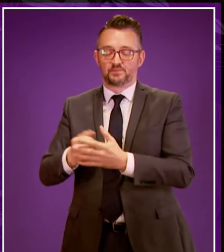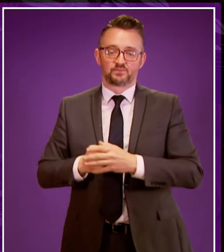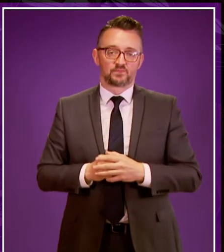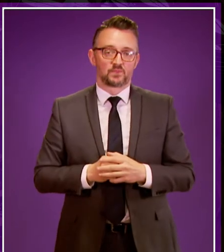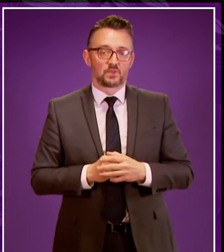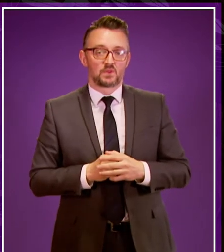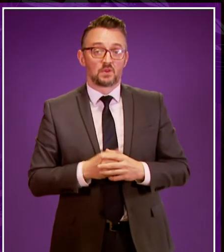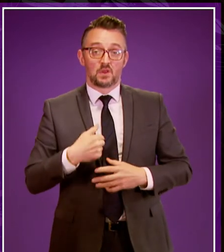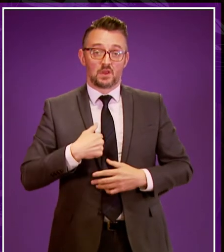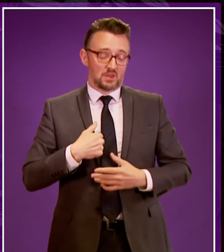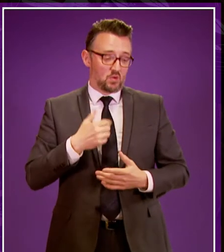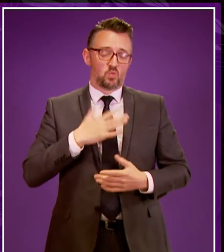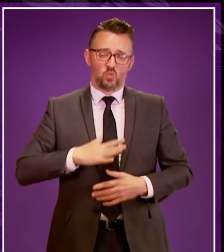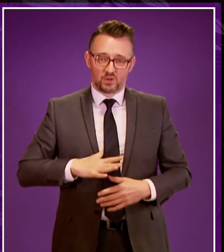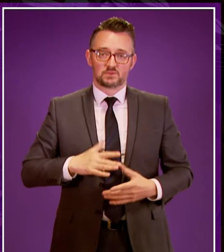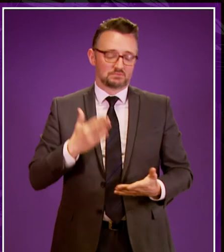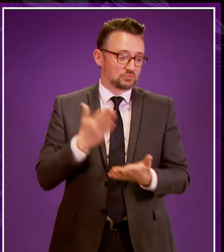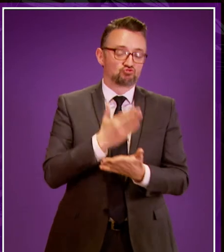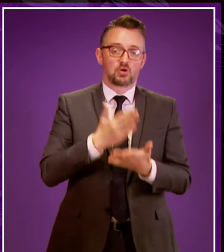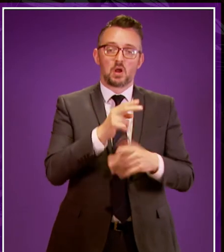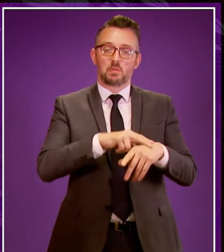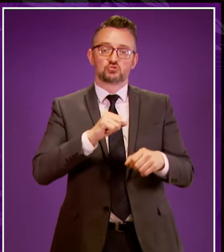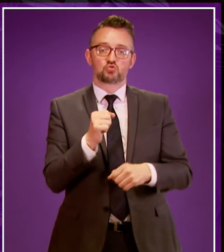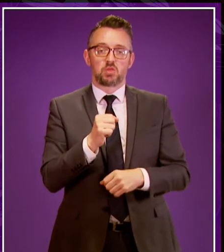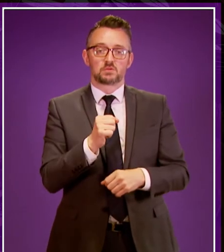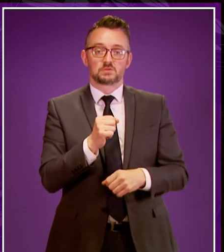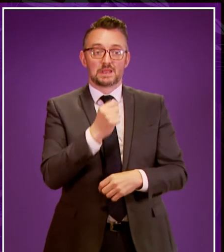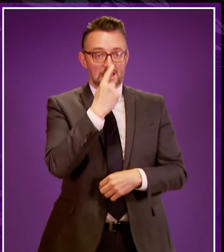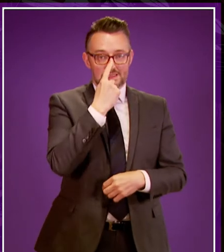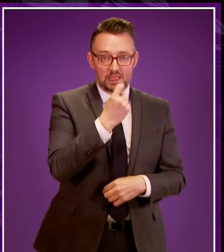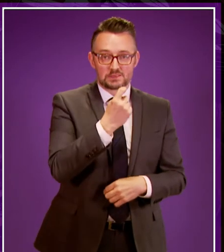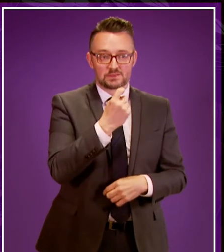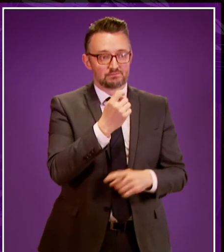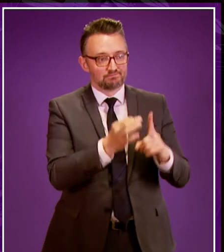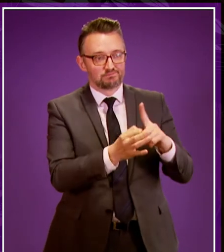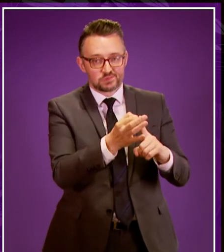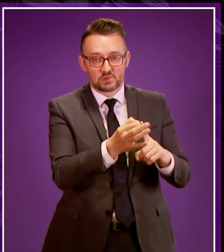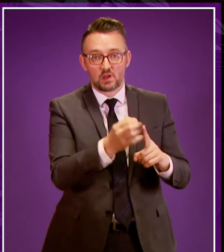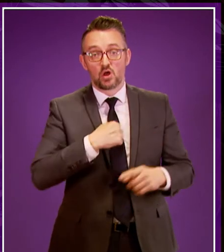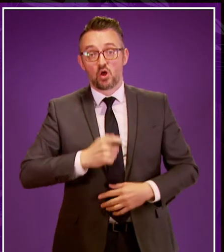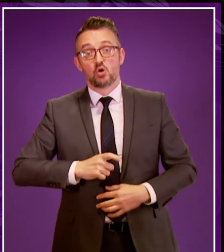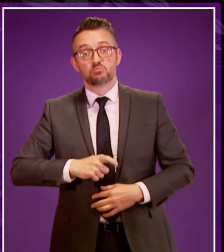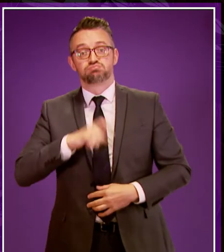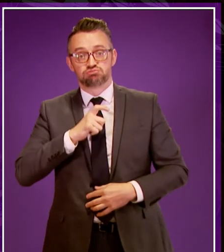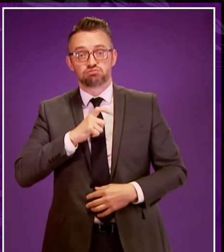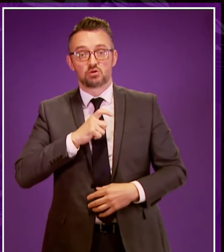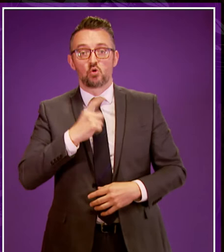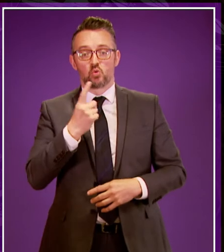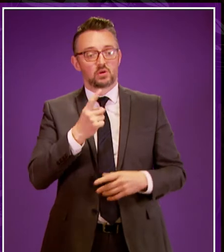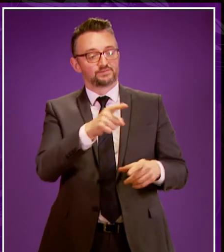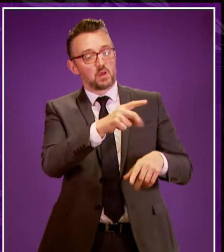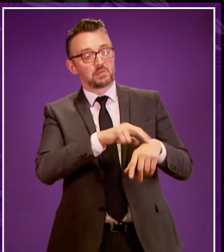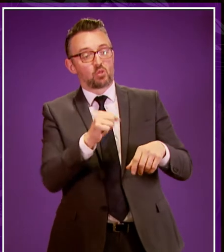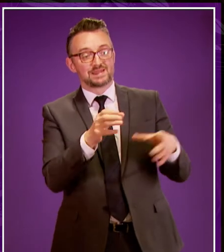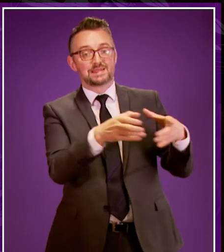that they are taking I'm determined to make sure that Police Scotland do everything possible they can in this particular area and I'm also confident that the executive team within Police Scotland